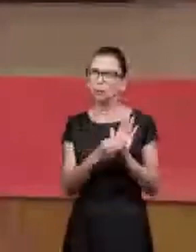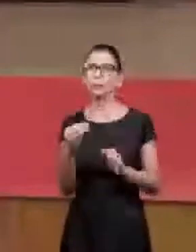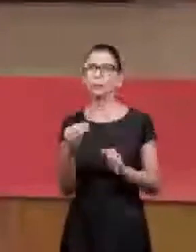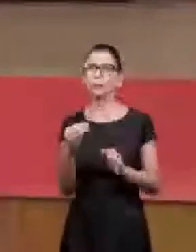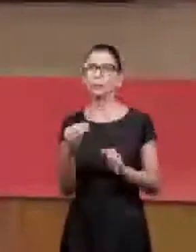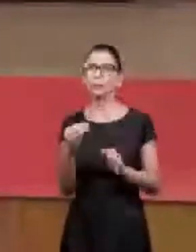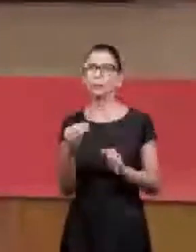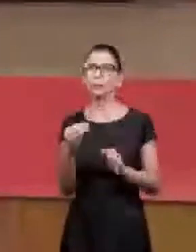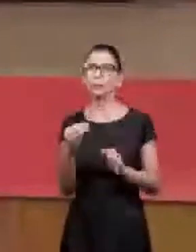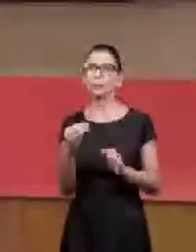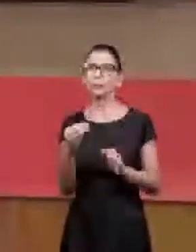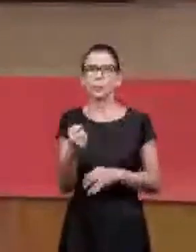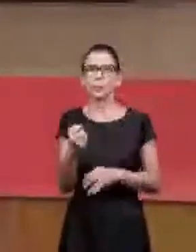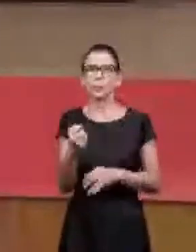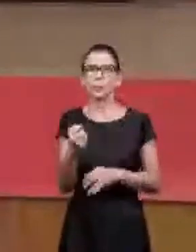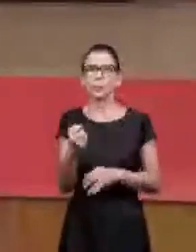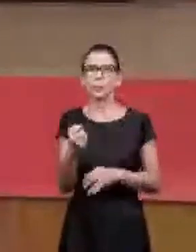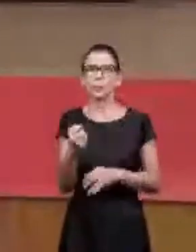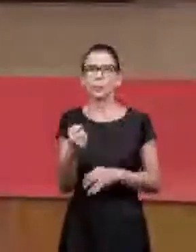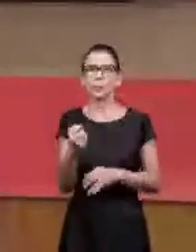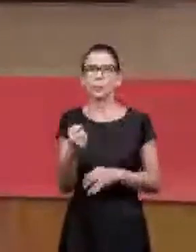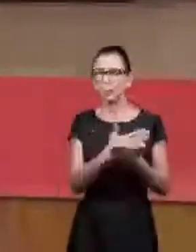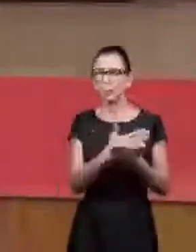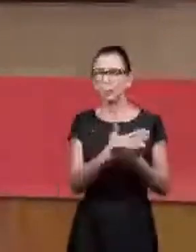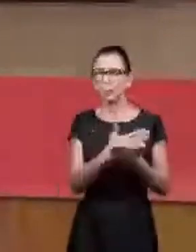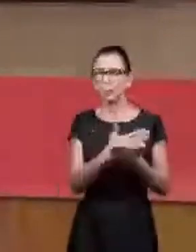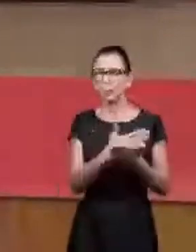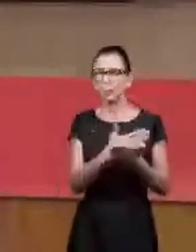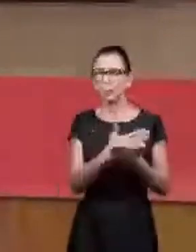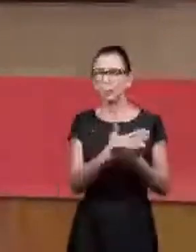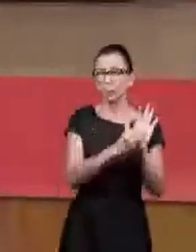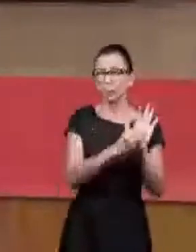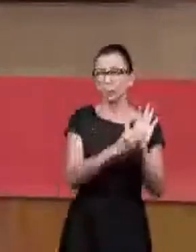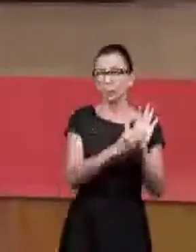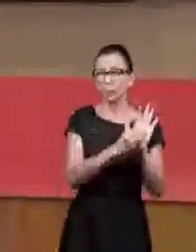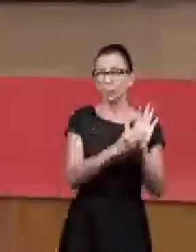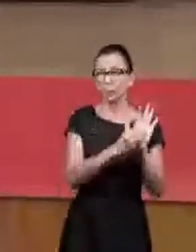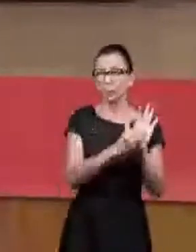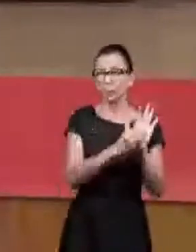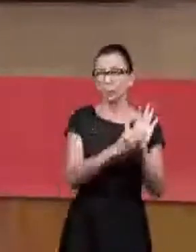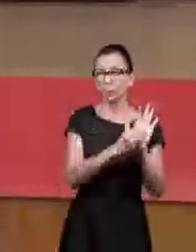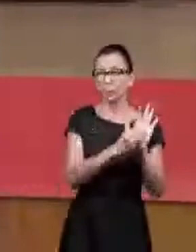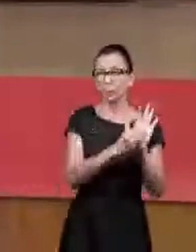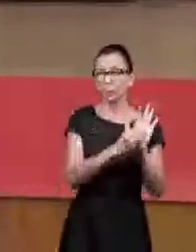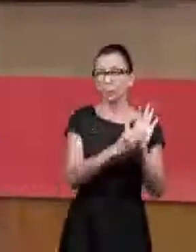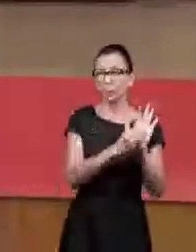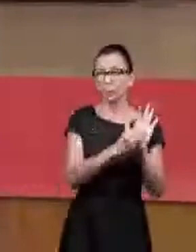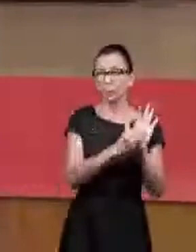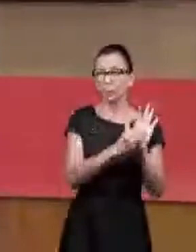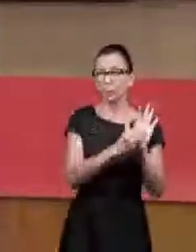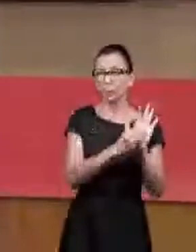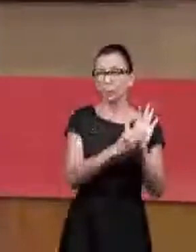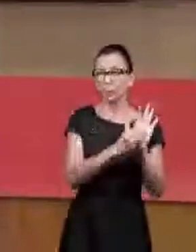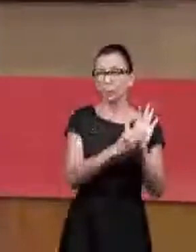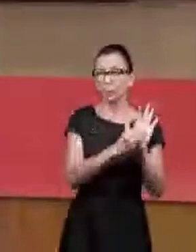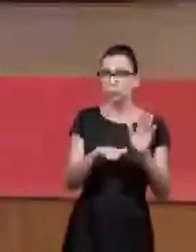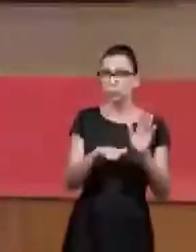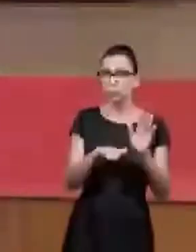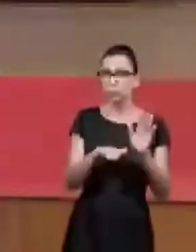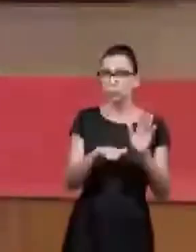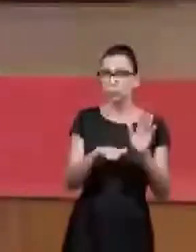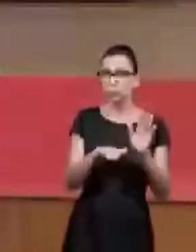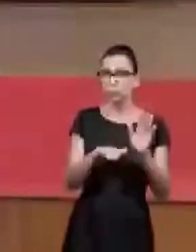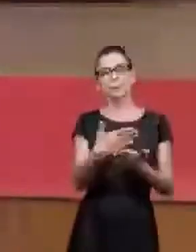were starting to produce it for the channel. It was new. And we started to transmit. And